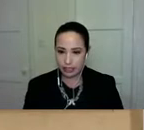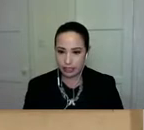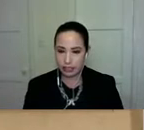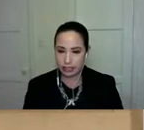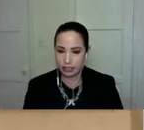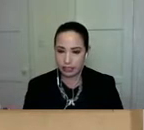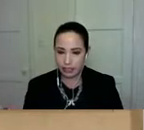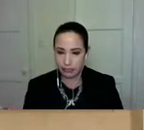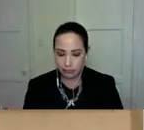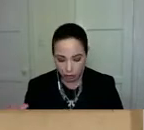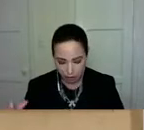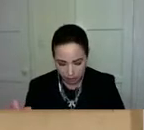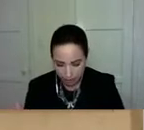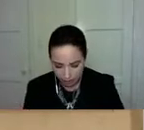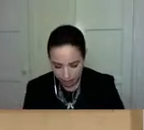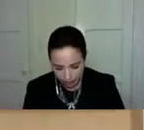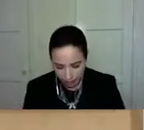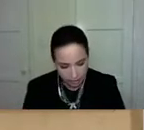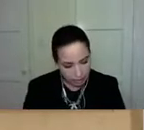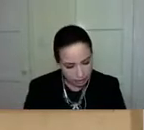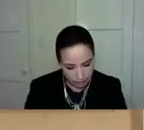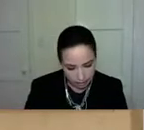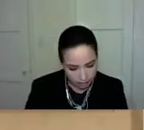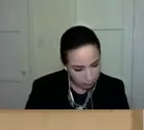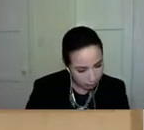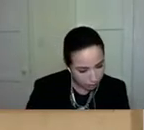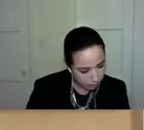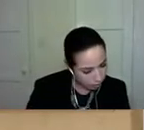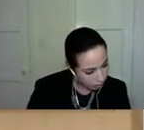uh is a photo that was taken in 18